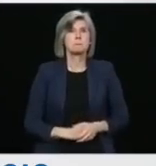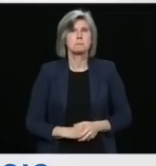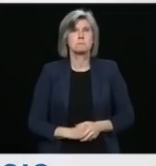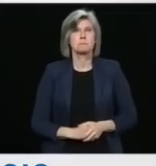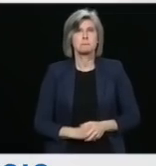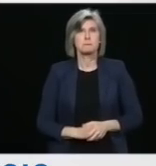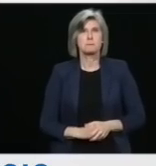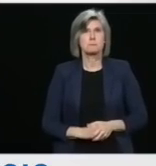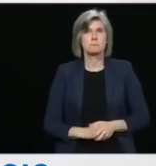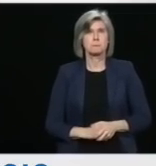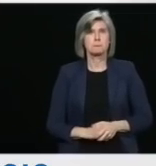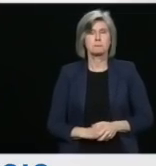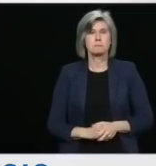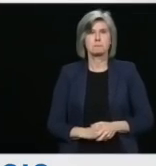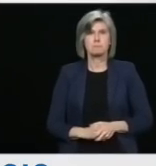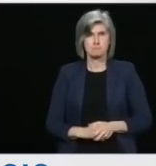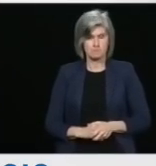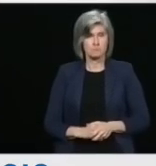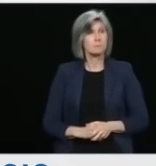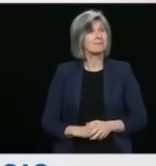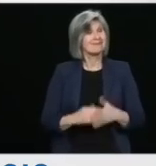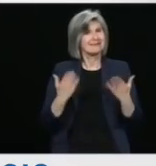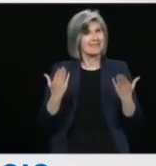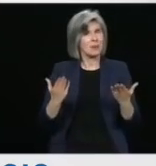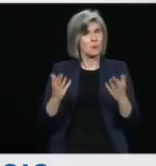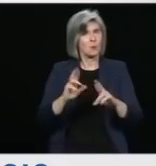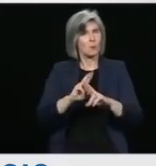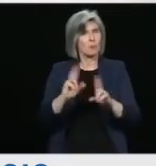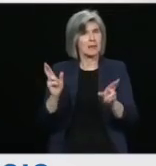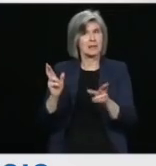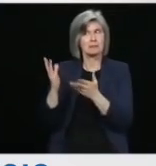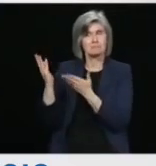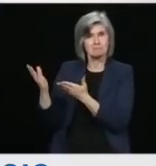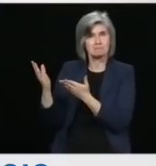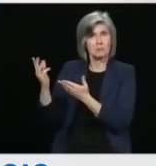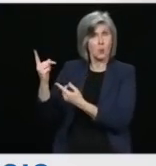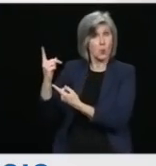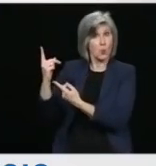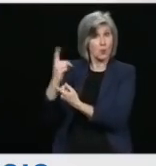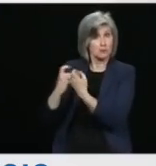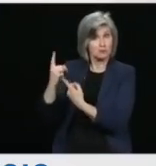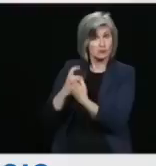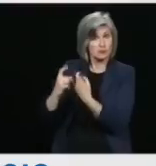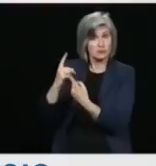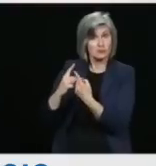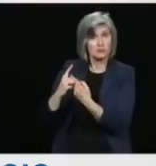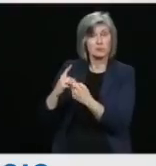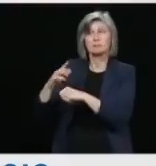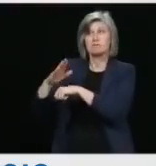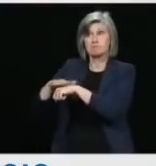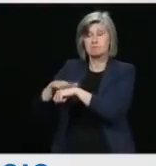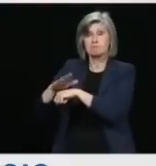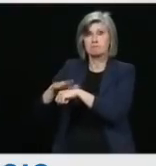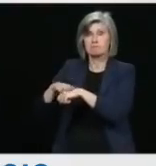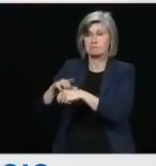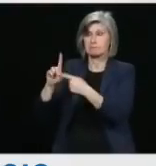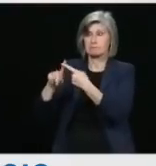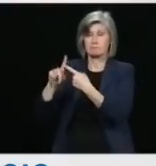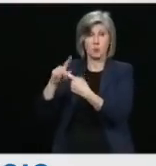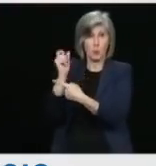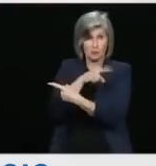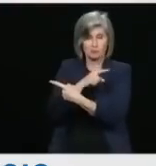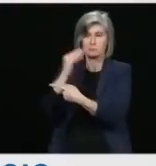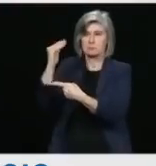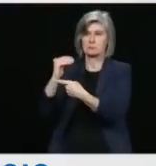We will now open the floor for questions. As a reminder, please limit yourself to one question and one follow-up. Please begin your question by identifying yourself,